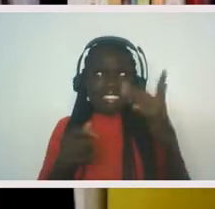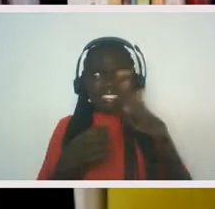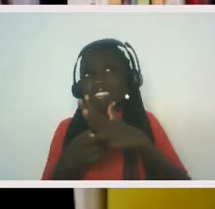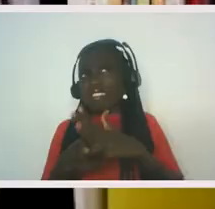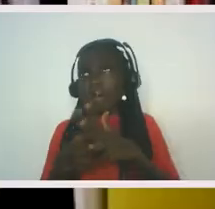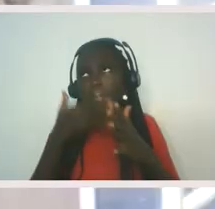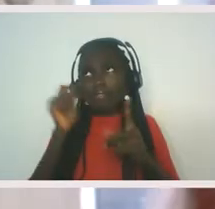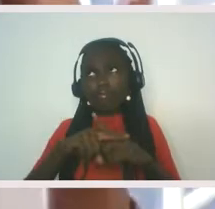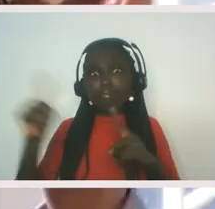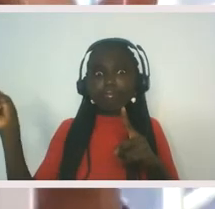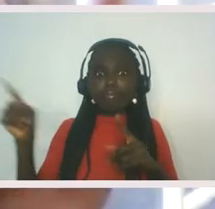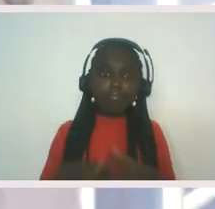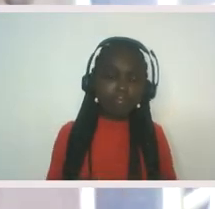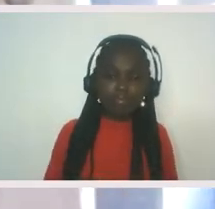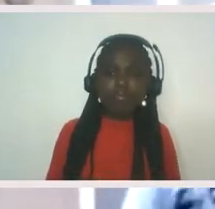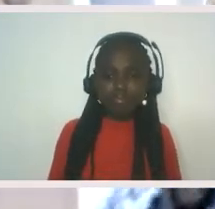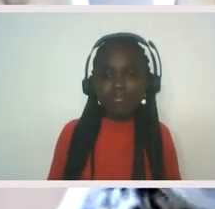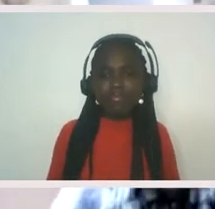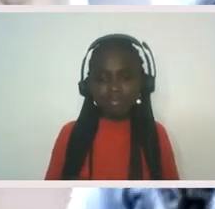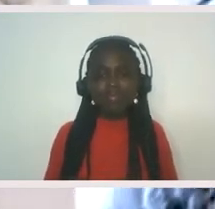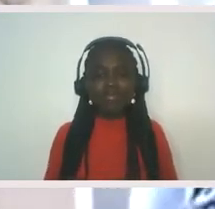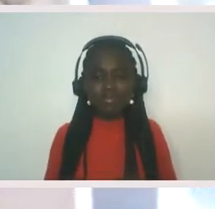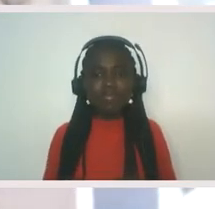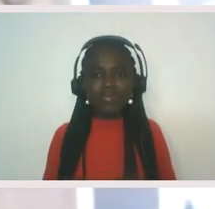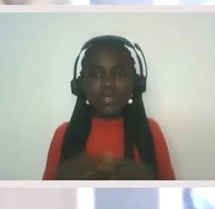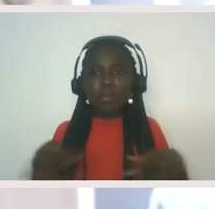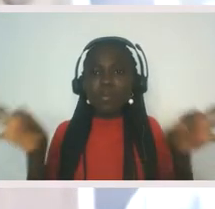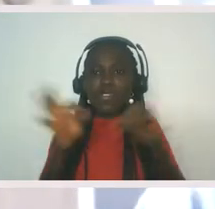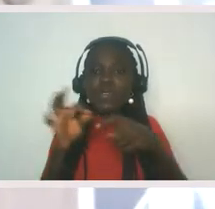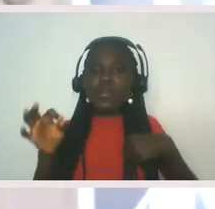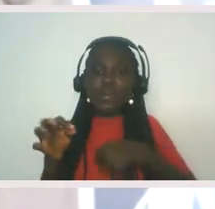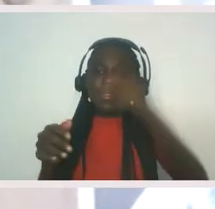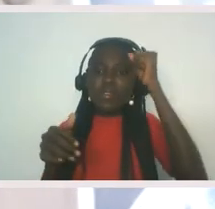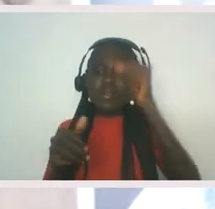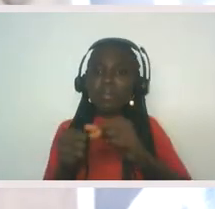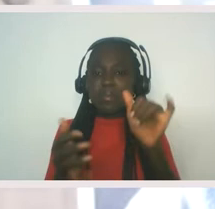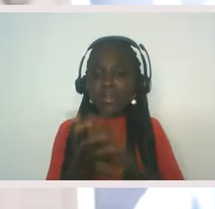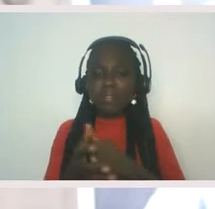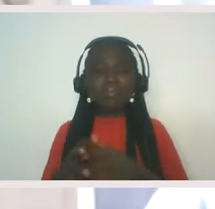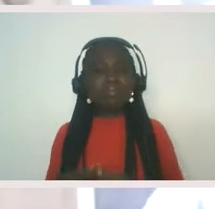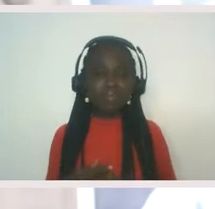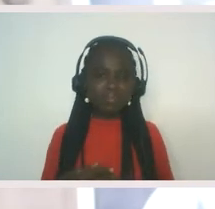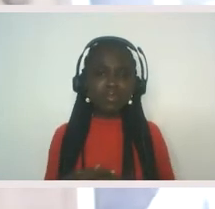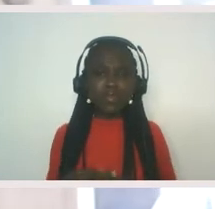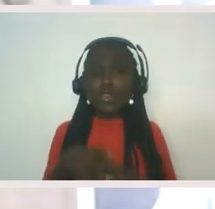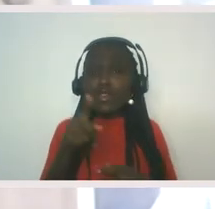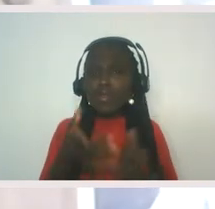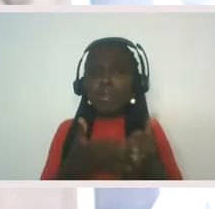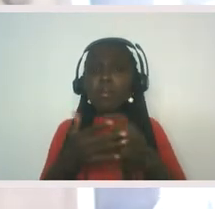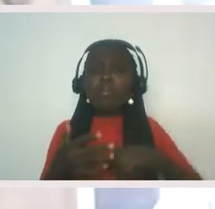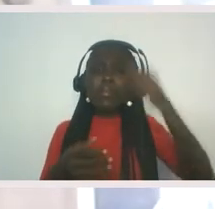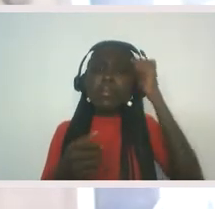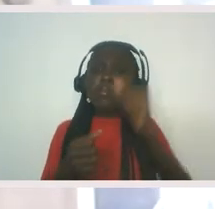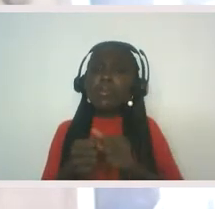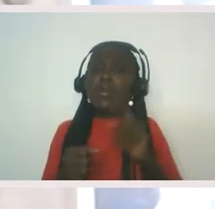those are my thoughts around that. I mean, you're even reminding me of a conversation we had a few months ago with Joy